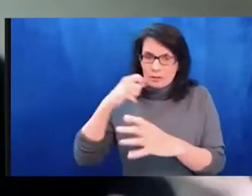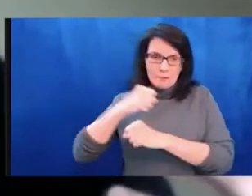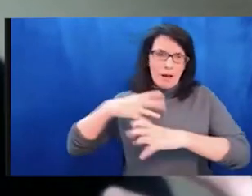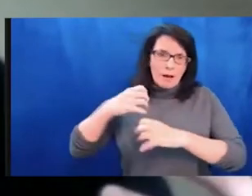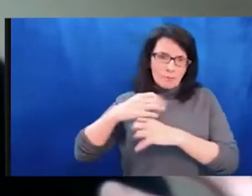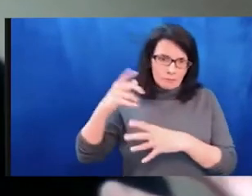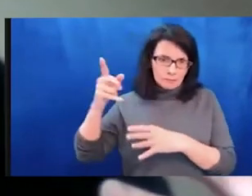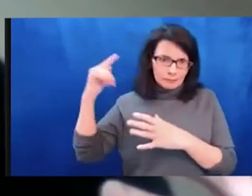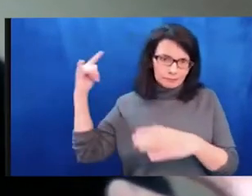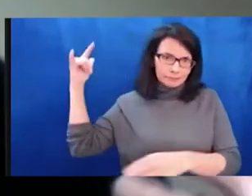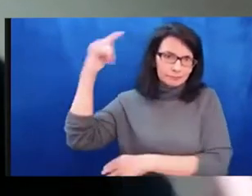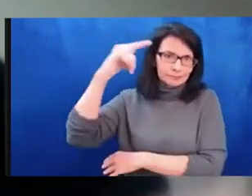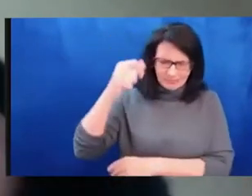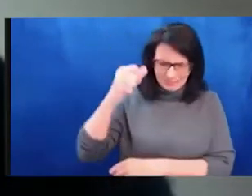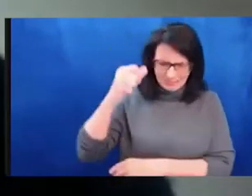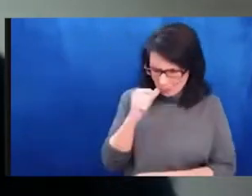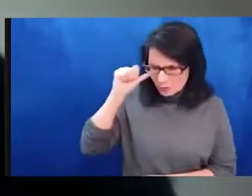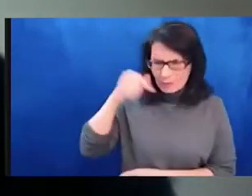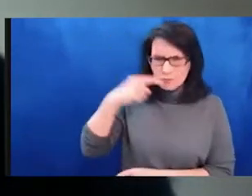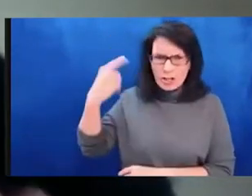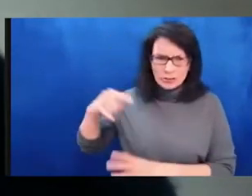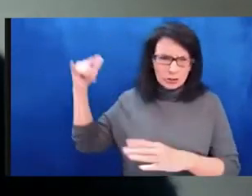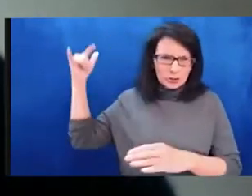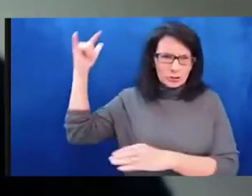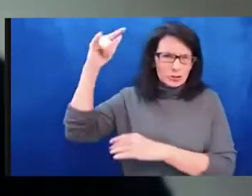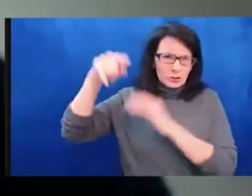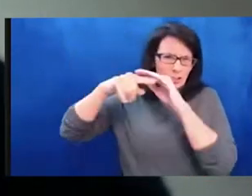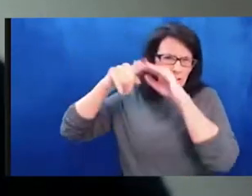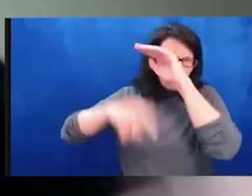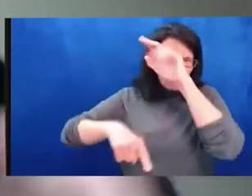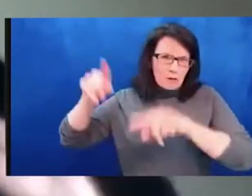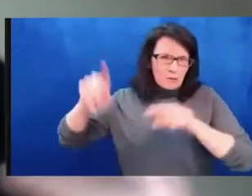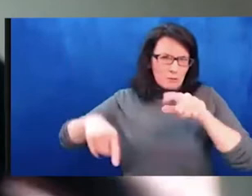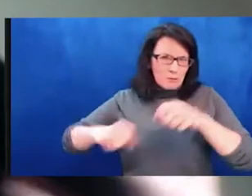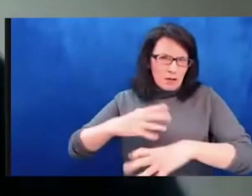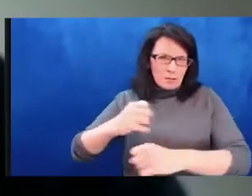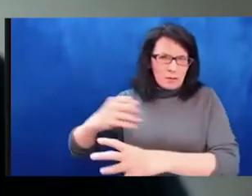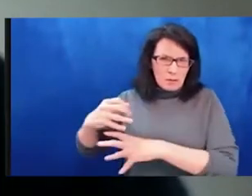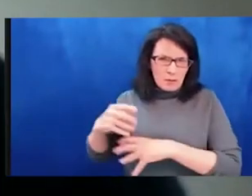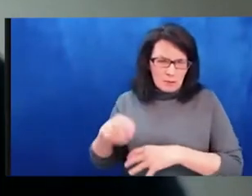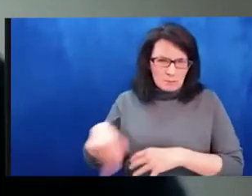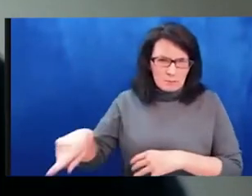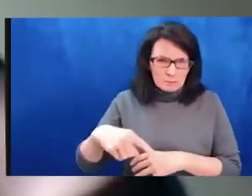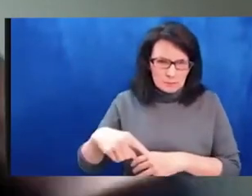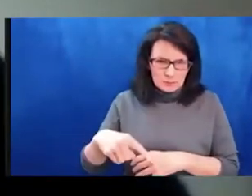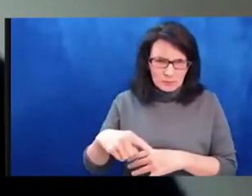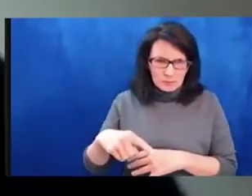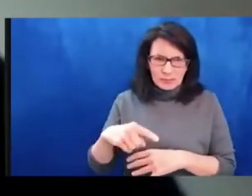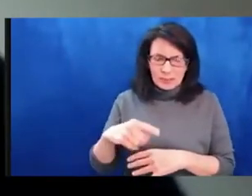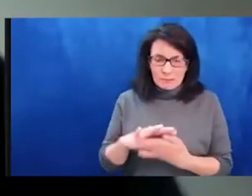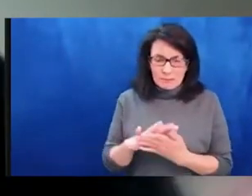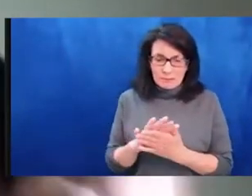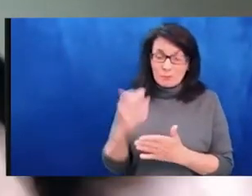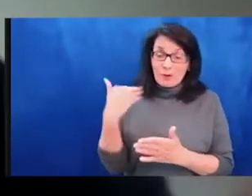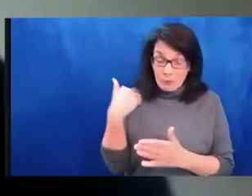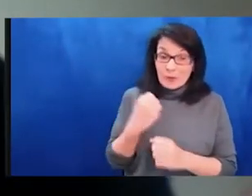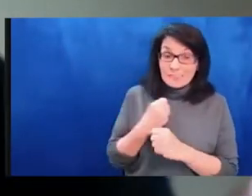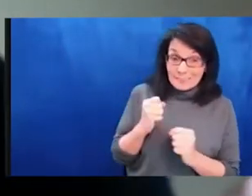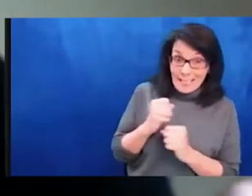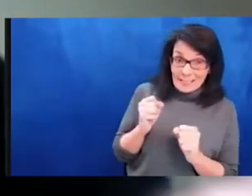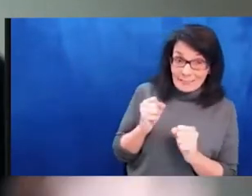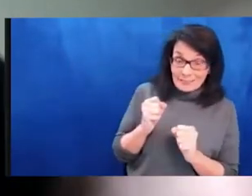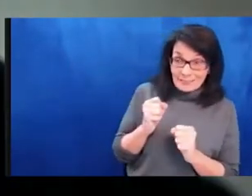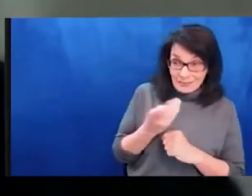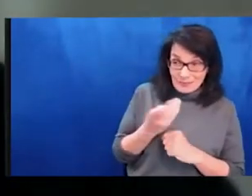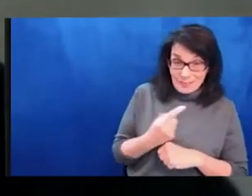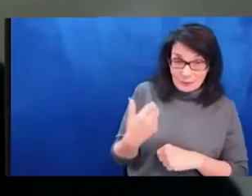can you direct me to some volunteer organizations in Warsaw because my family members just left the city of Lutsk this